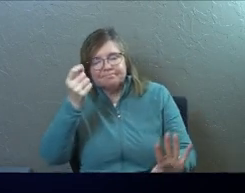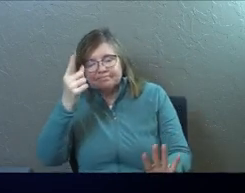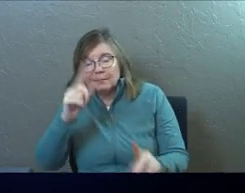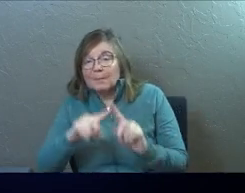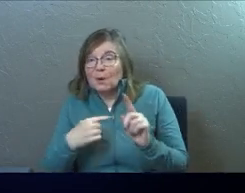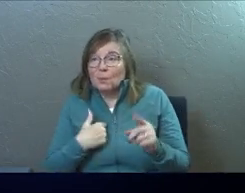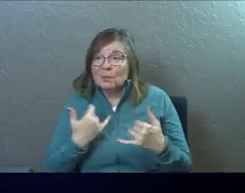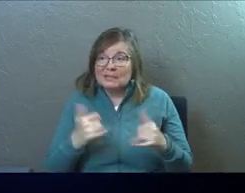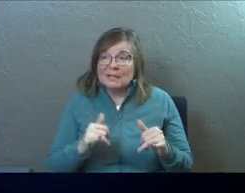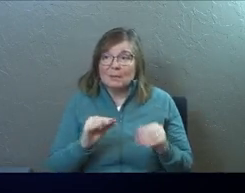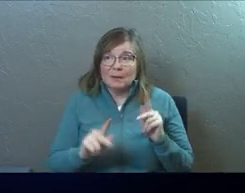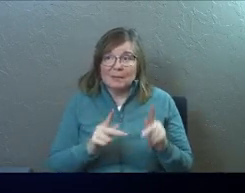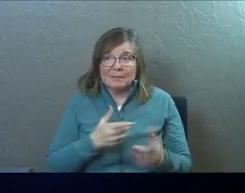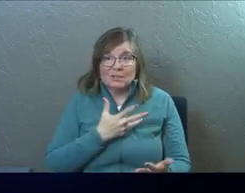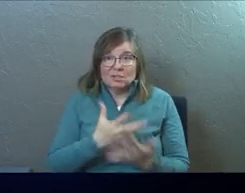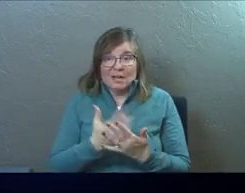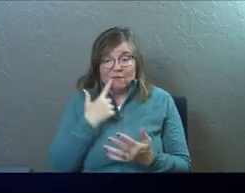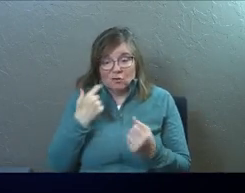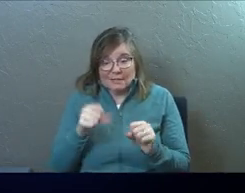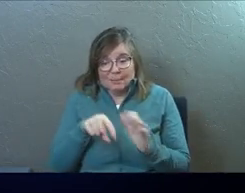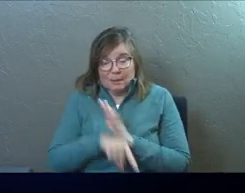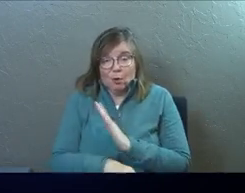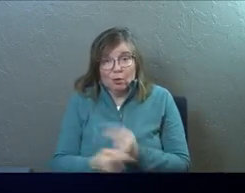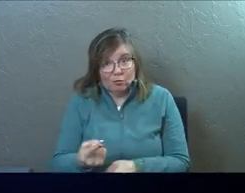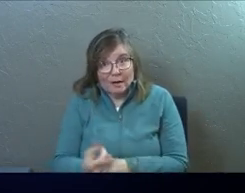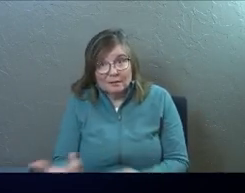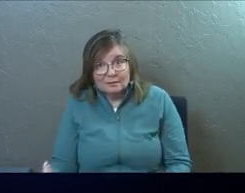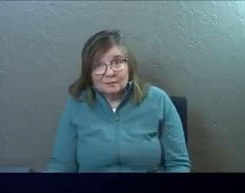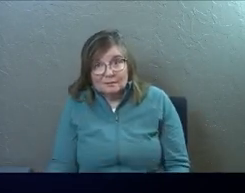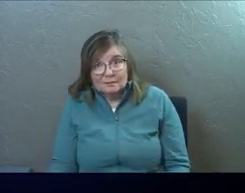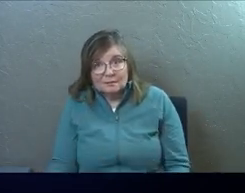get it. But we still put people in jail for attempted murder. Yes?